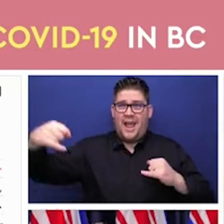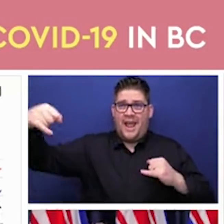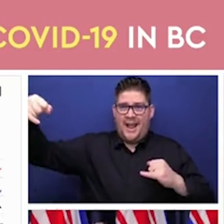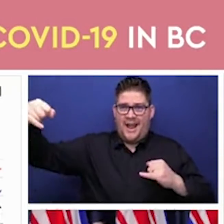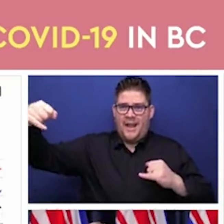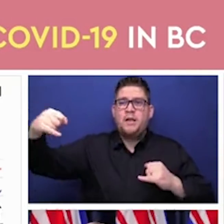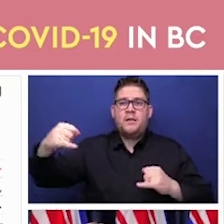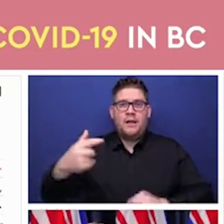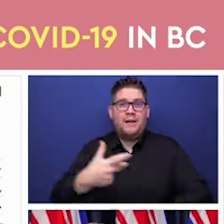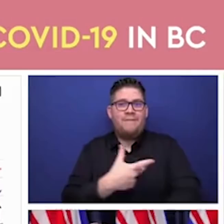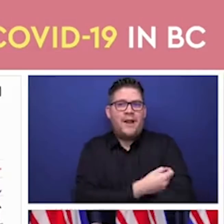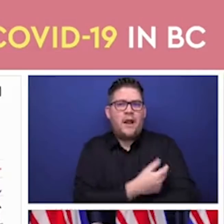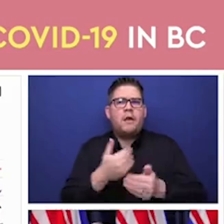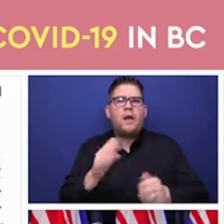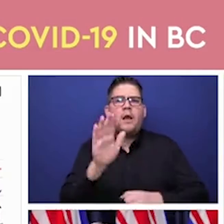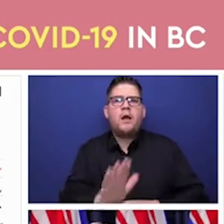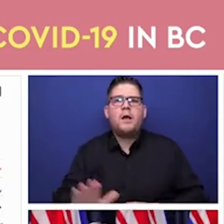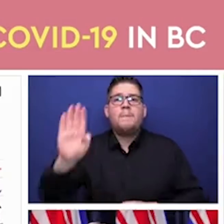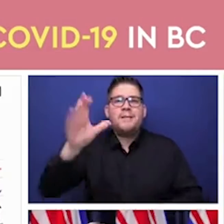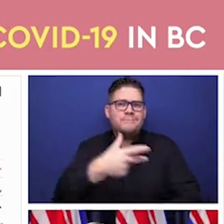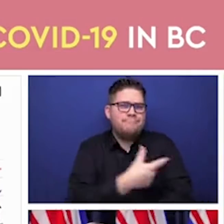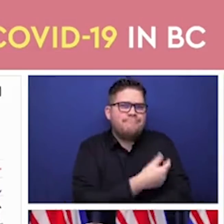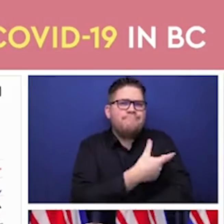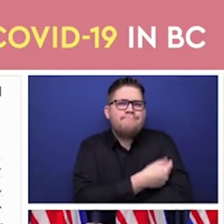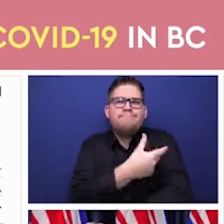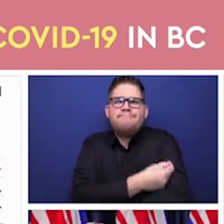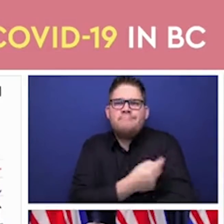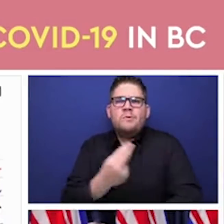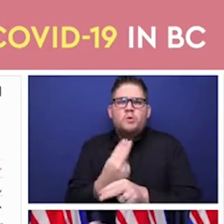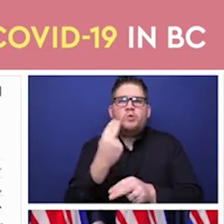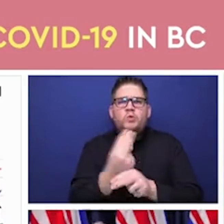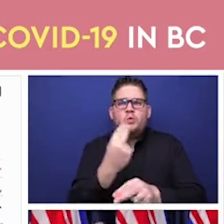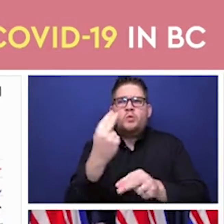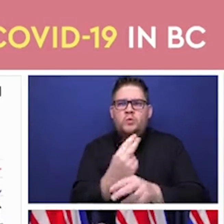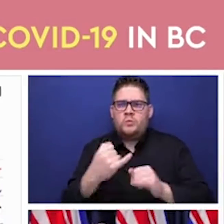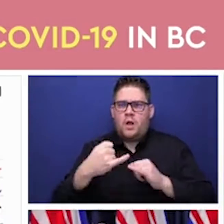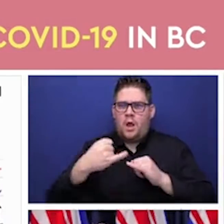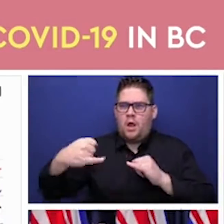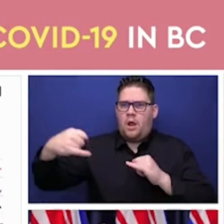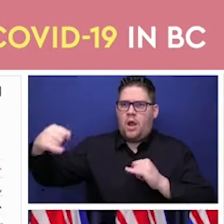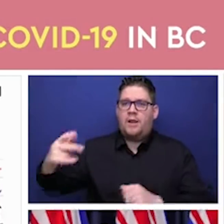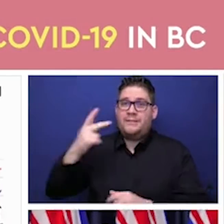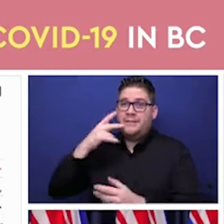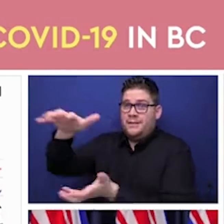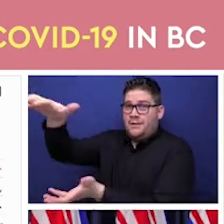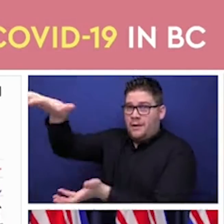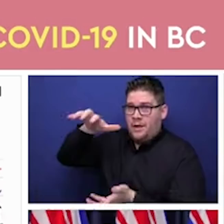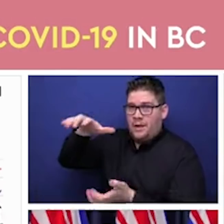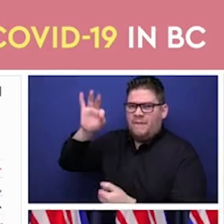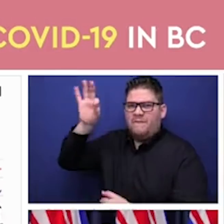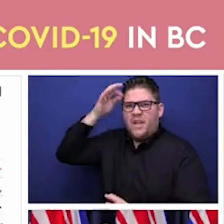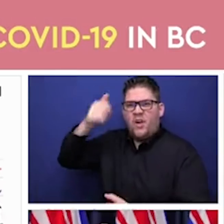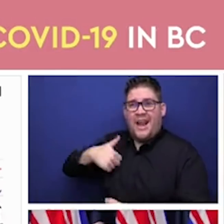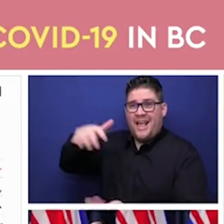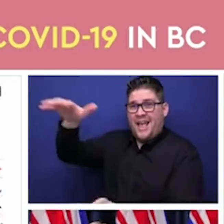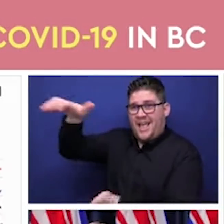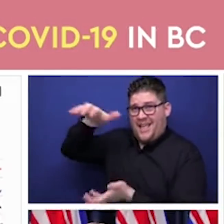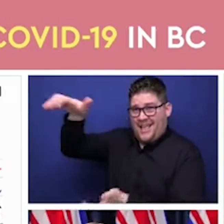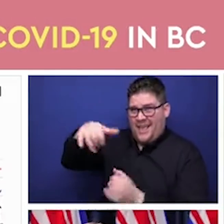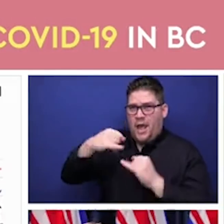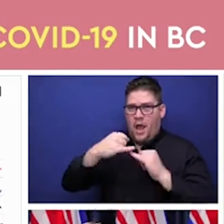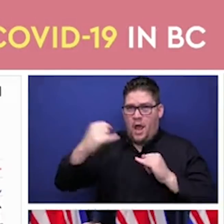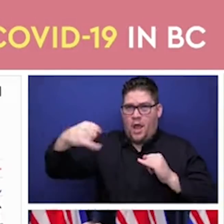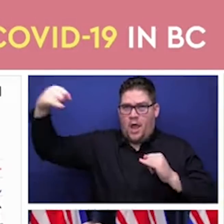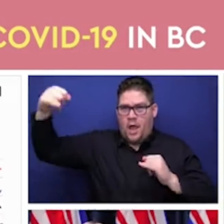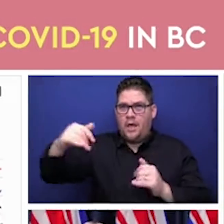populations and I'll show you a little bit of data in a minute what that results that has provided us. You can see right at the end of